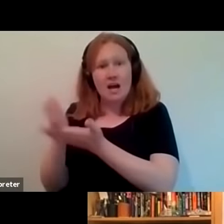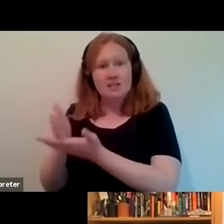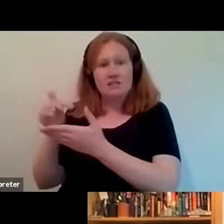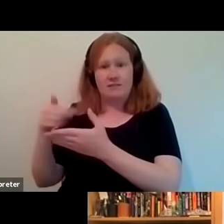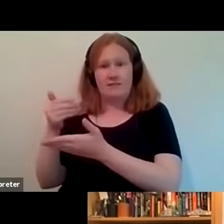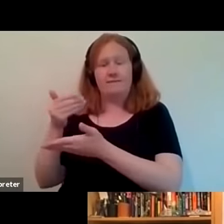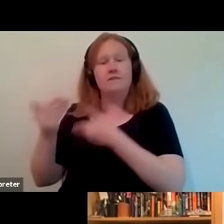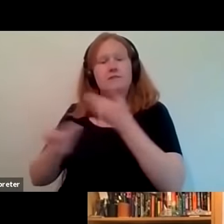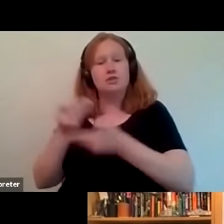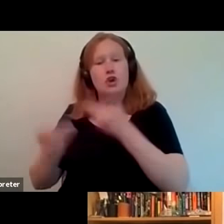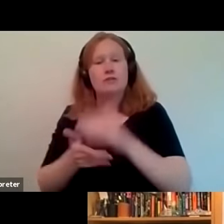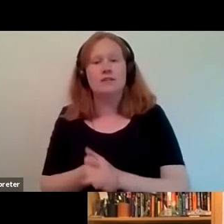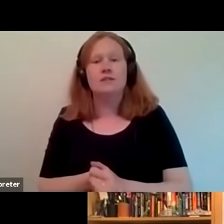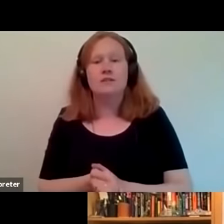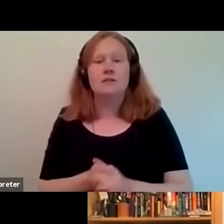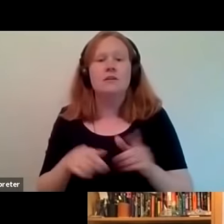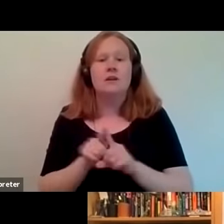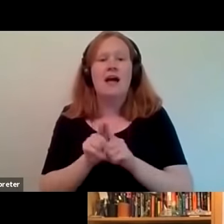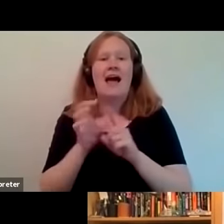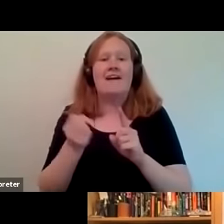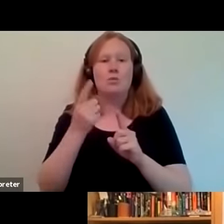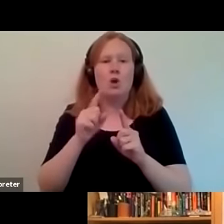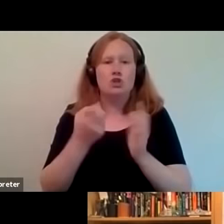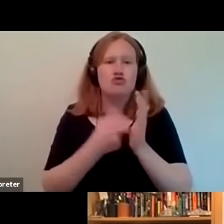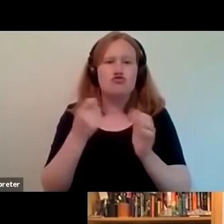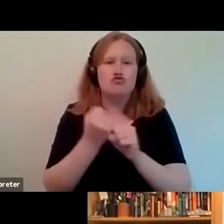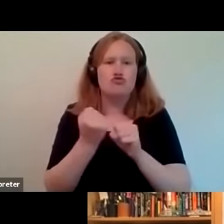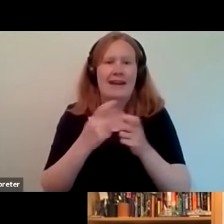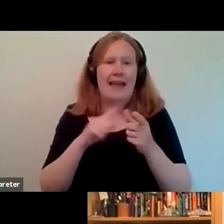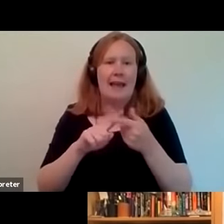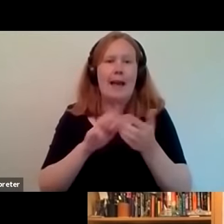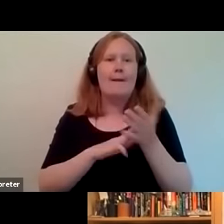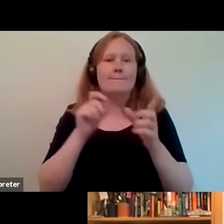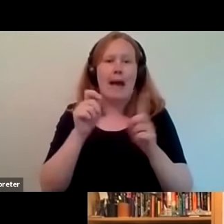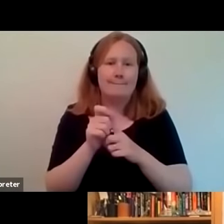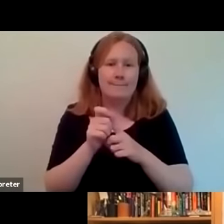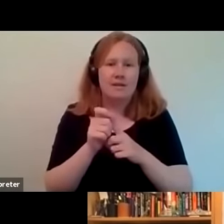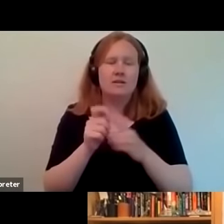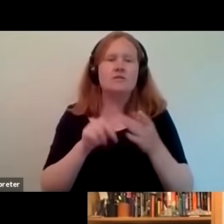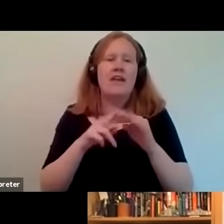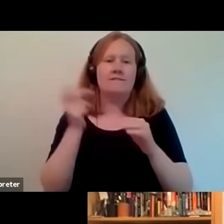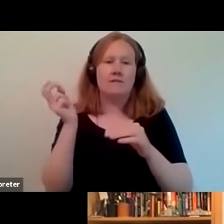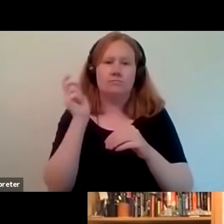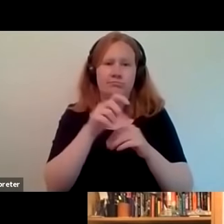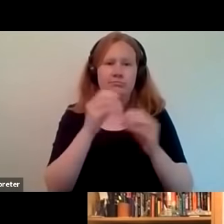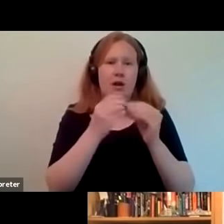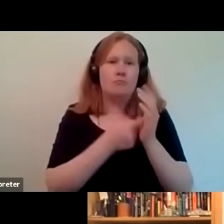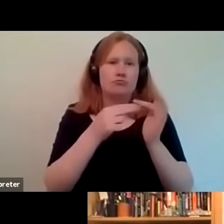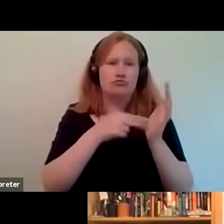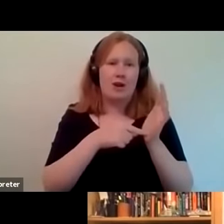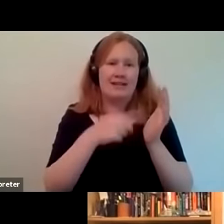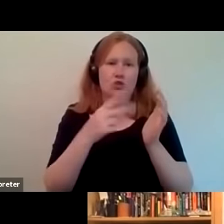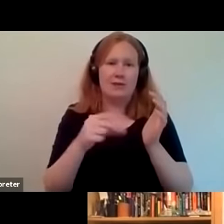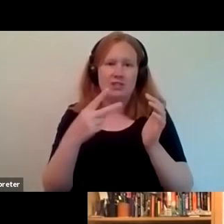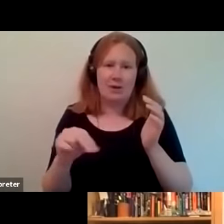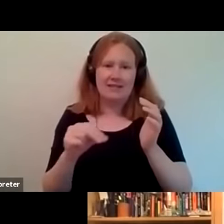say letitia that i didn't mention is that we also have a reggae map so if you go on to the no base night home um page on the brent 2020 website you'll see